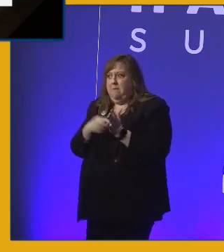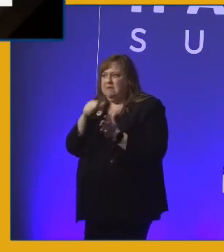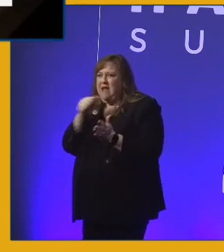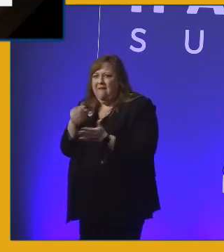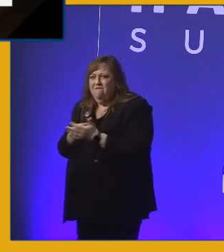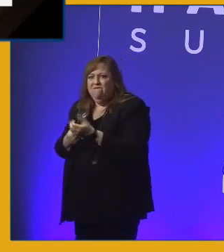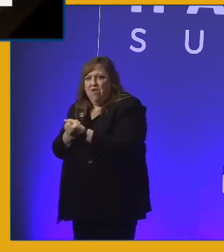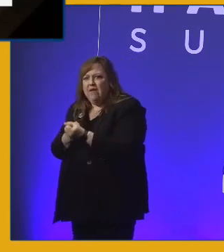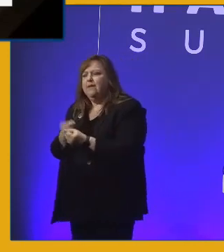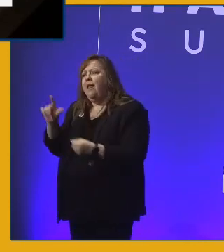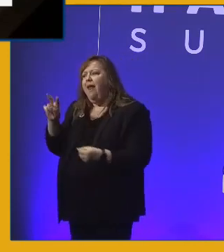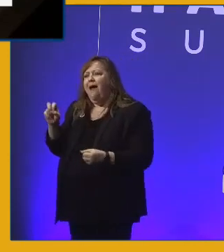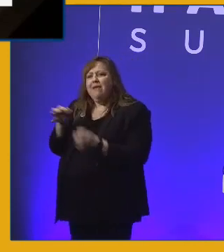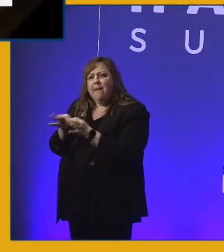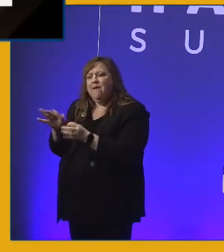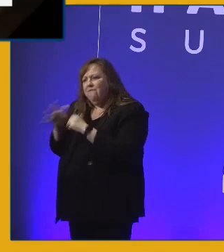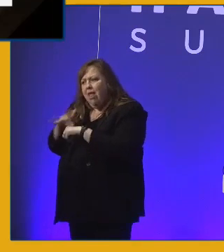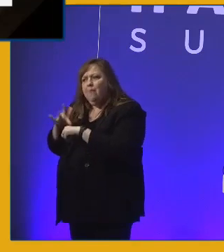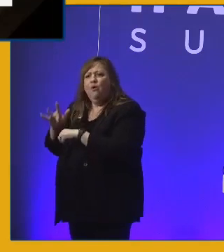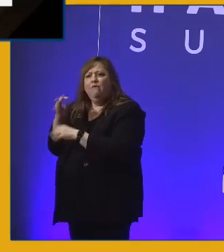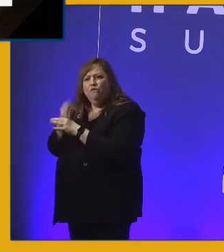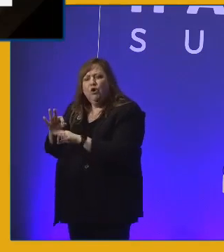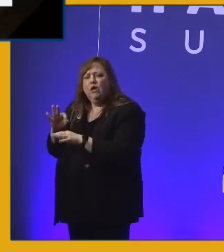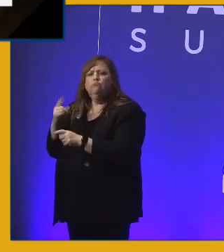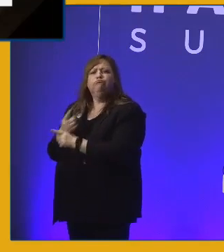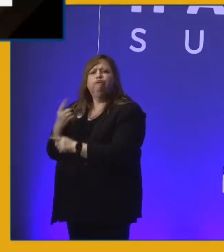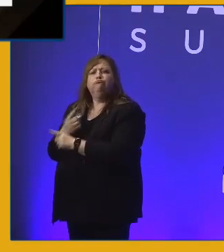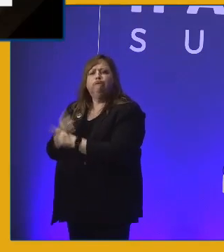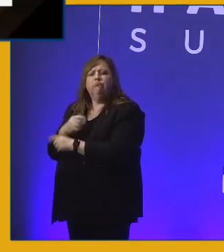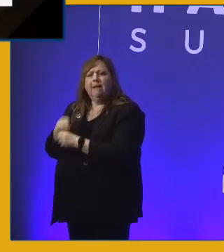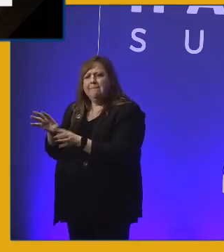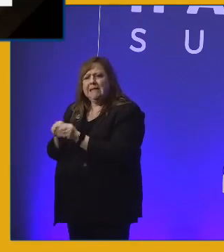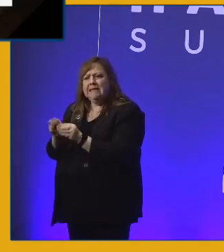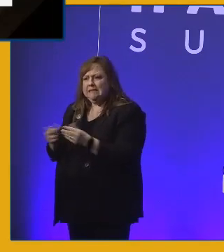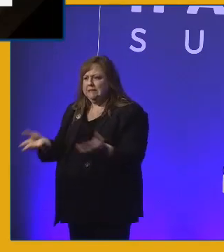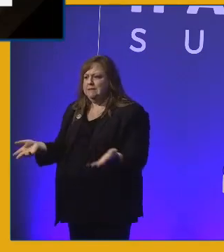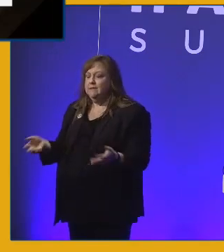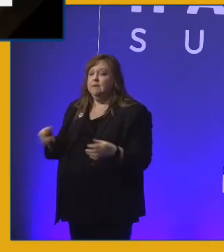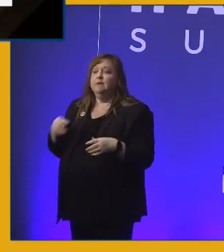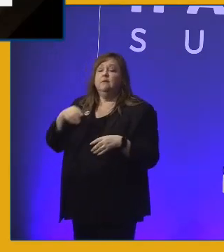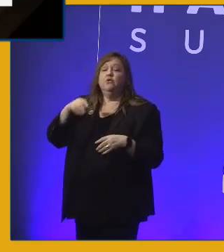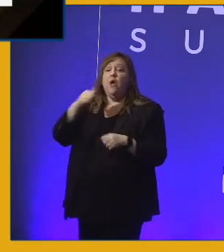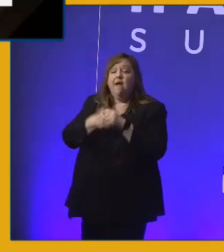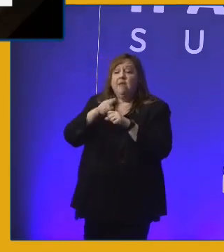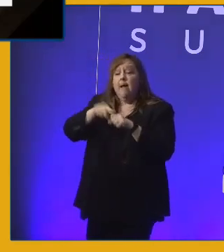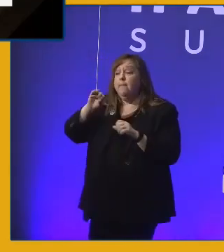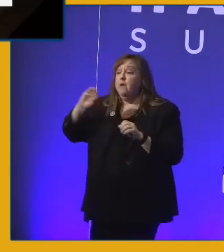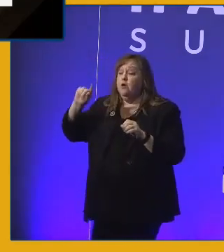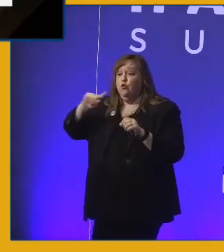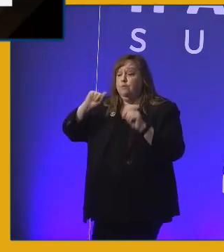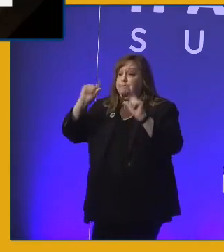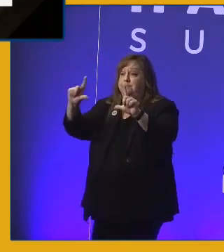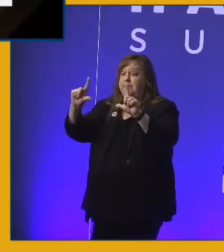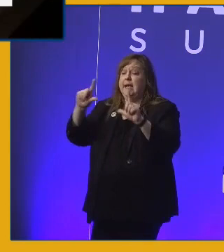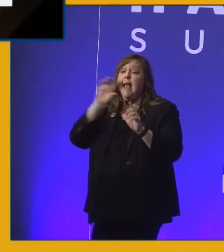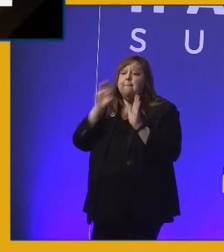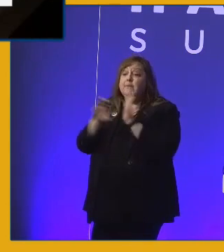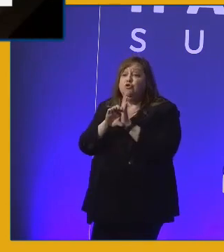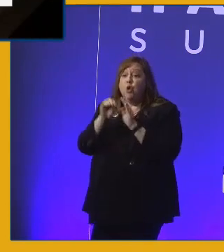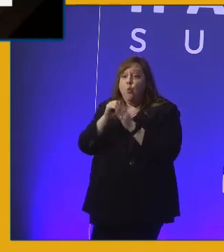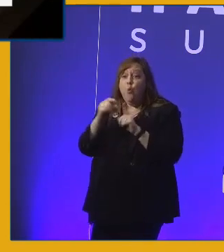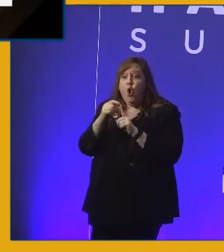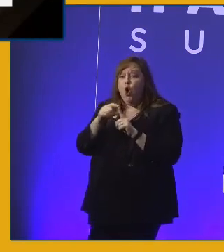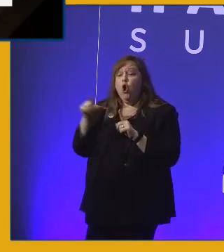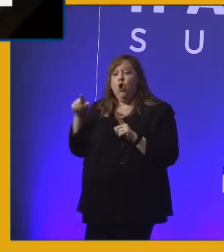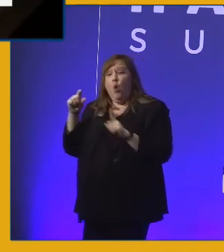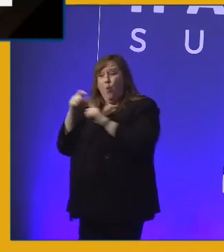You can now have live captions available routinely in meetings. Every time you put an image into Word, it puts a label in it